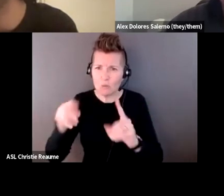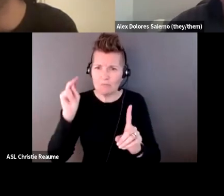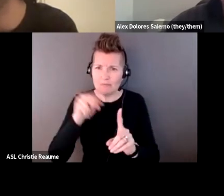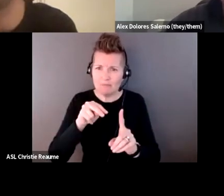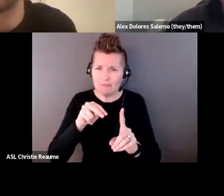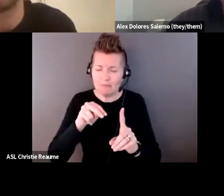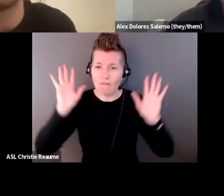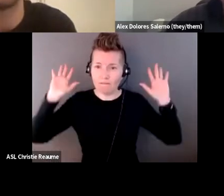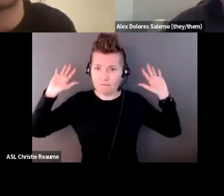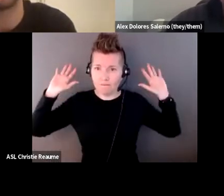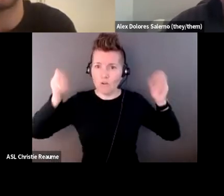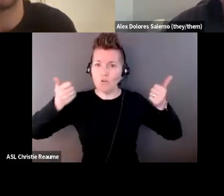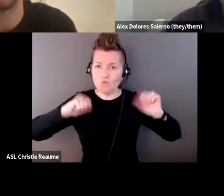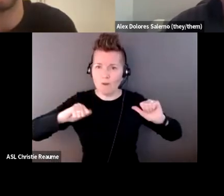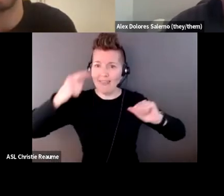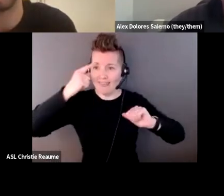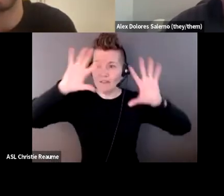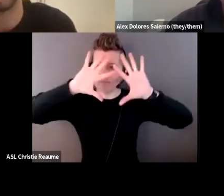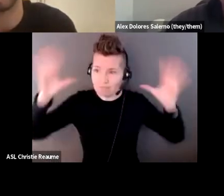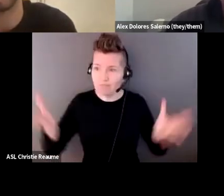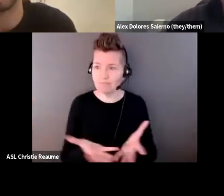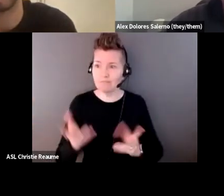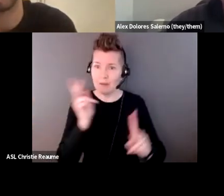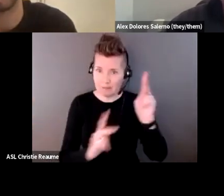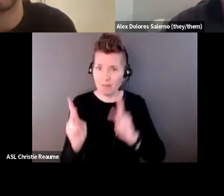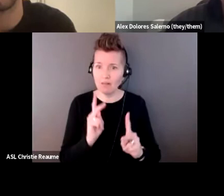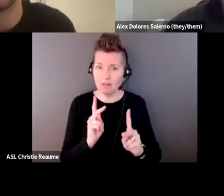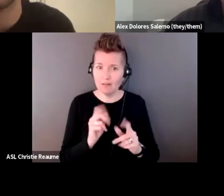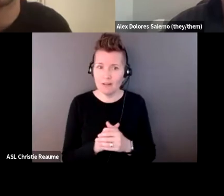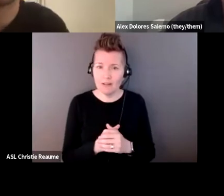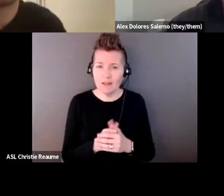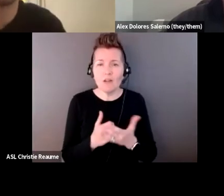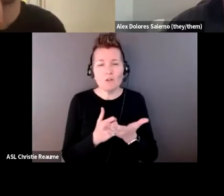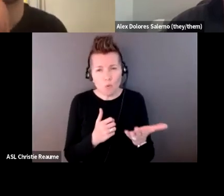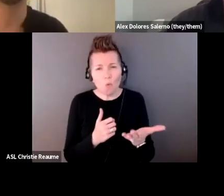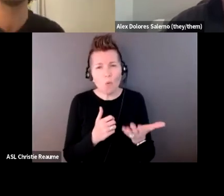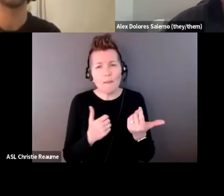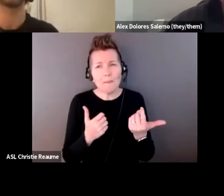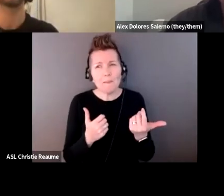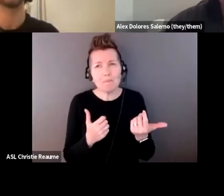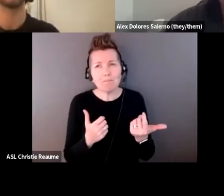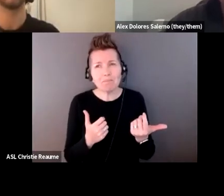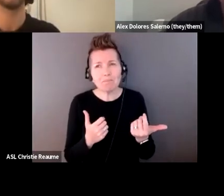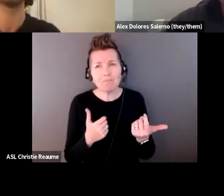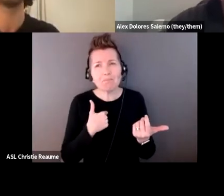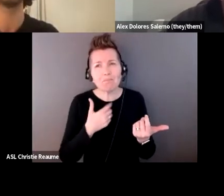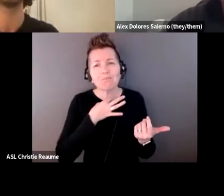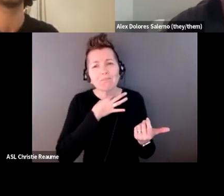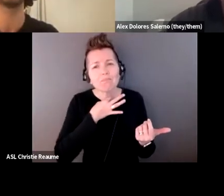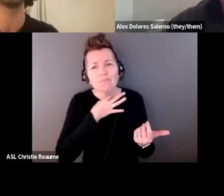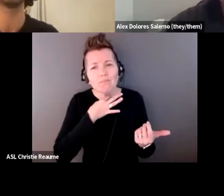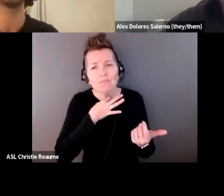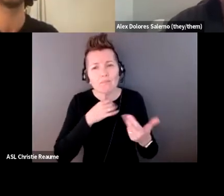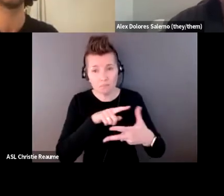just sort of some of those thoughts that I had, and with that context, yeah, I was curious how the pandemic,